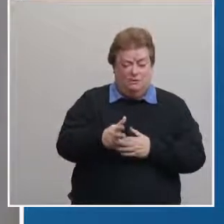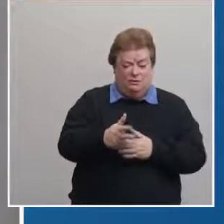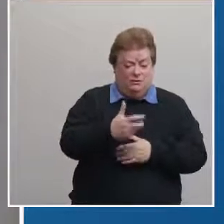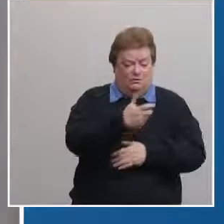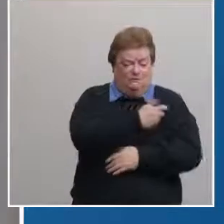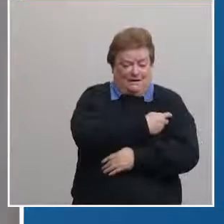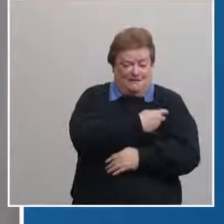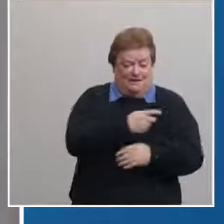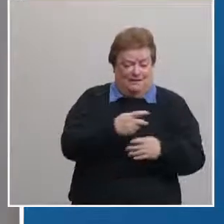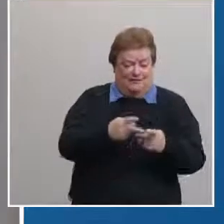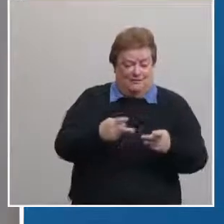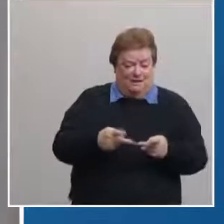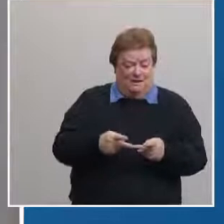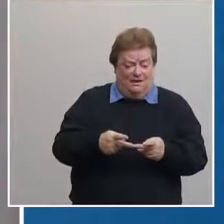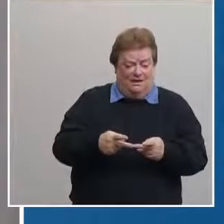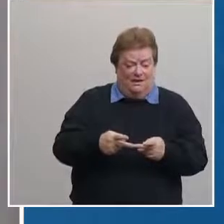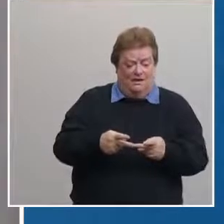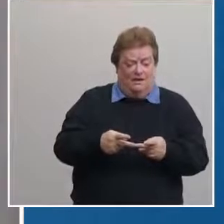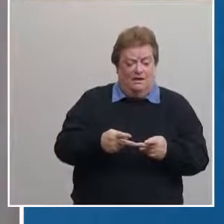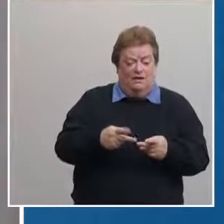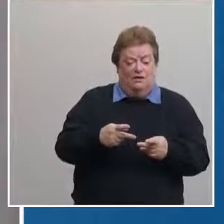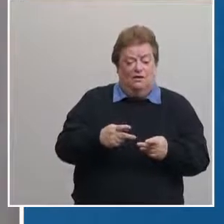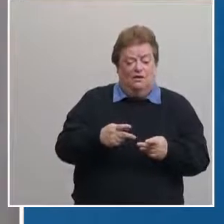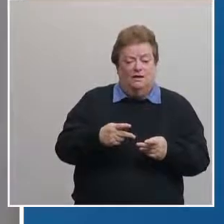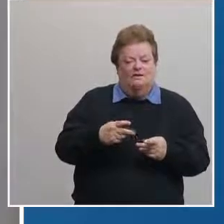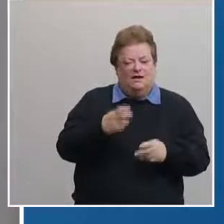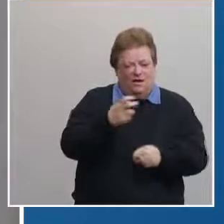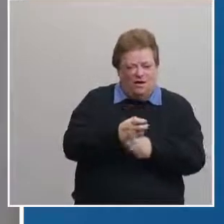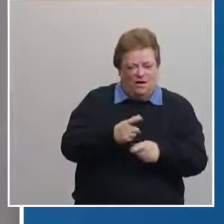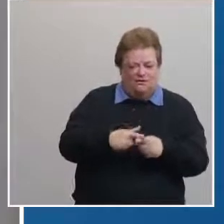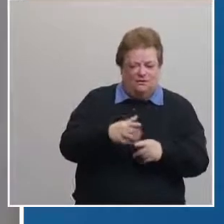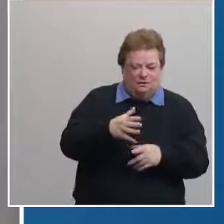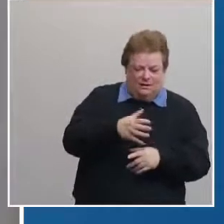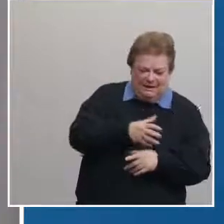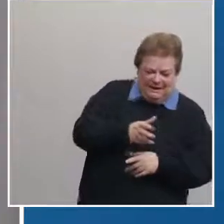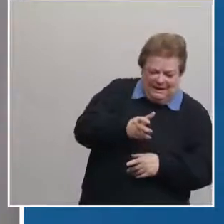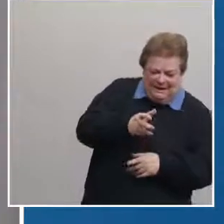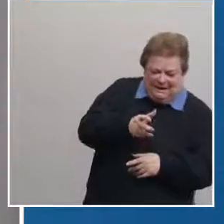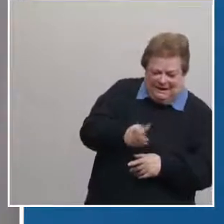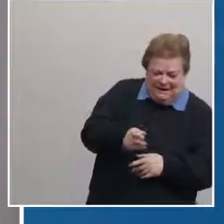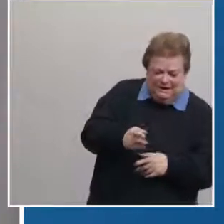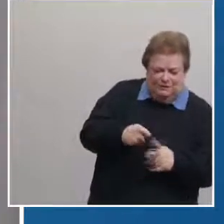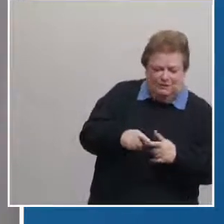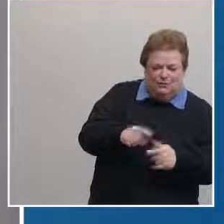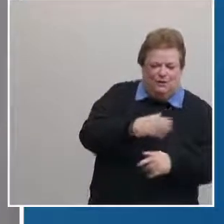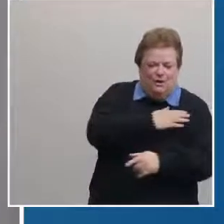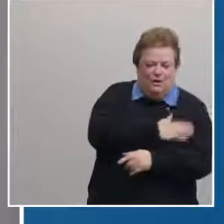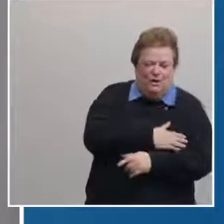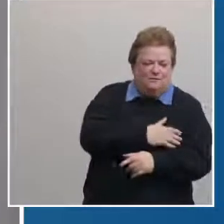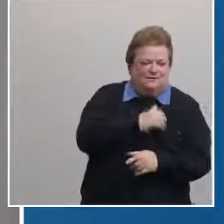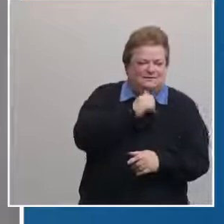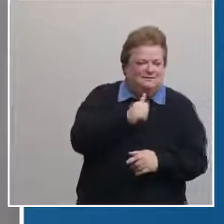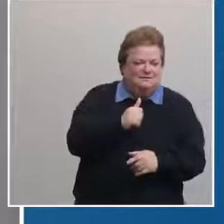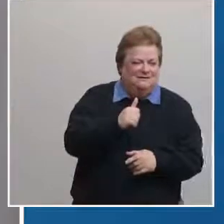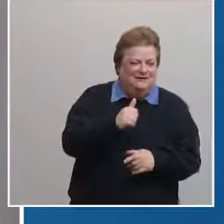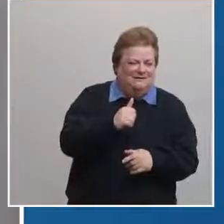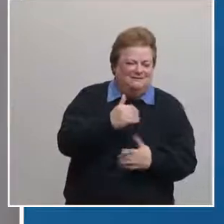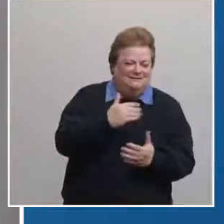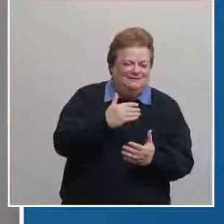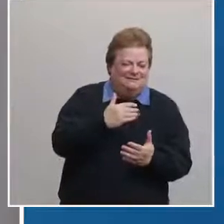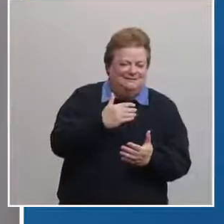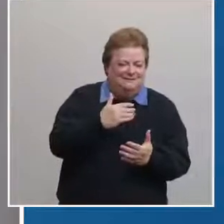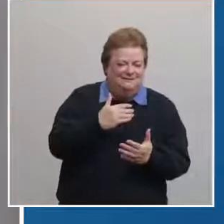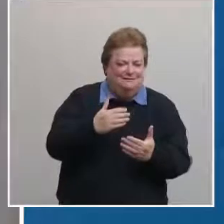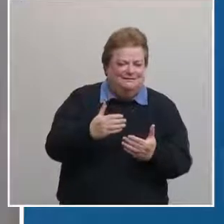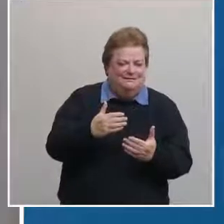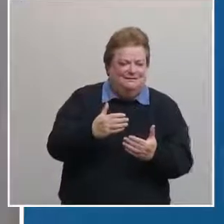individuals just trying to get to their arm and take care of them really isn't that feasible at this point but at